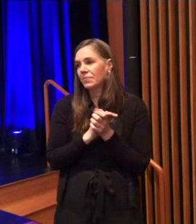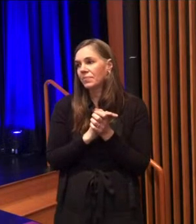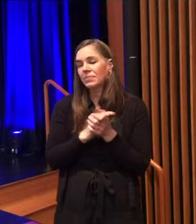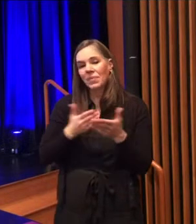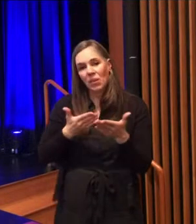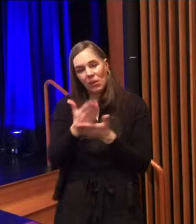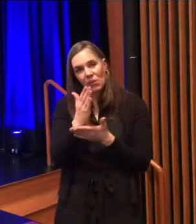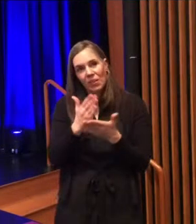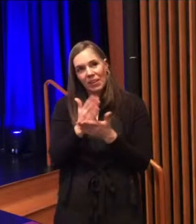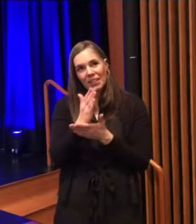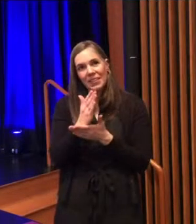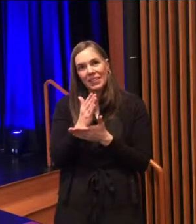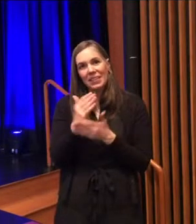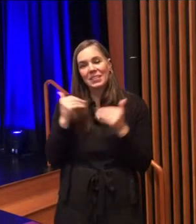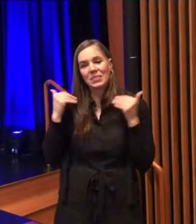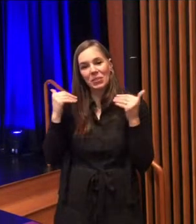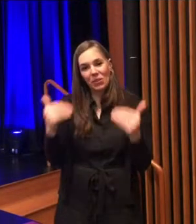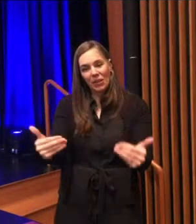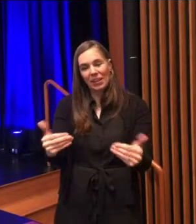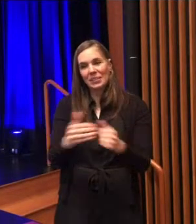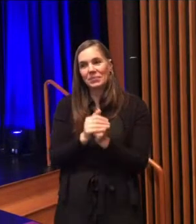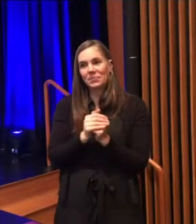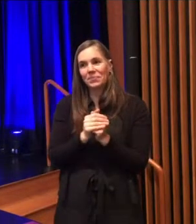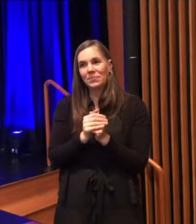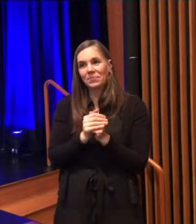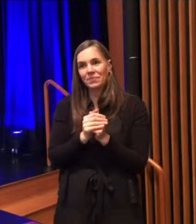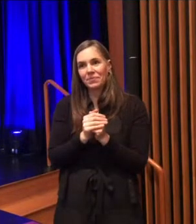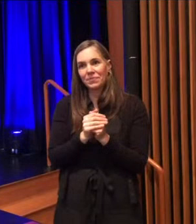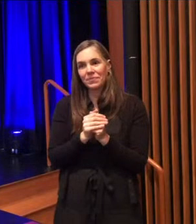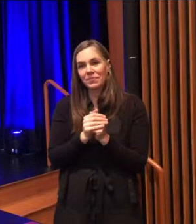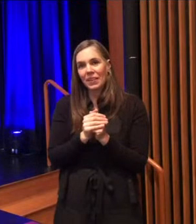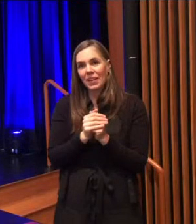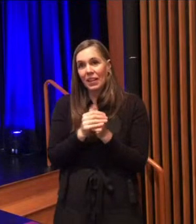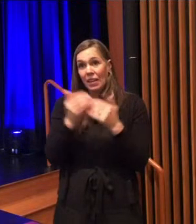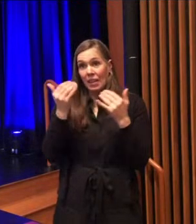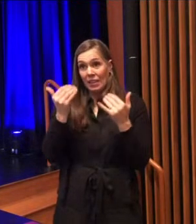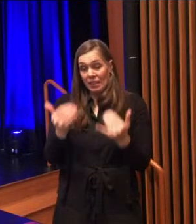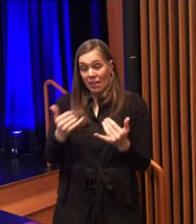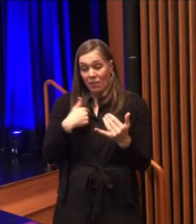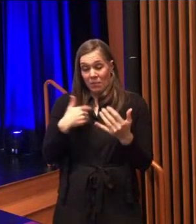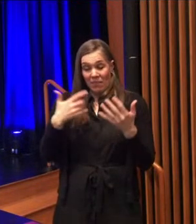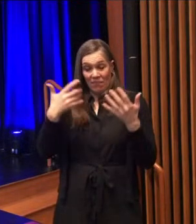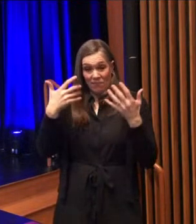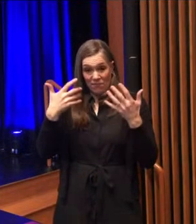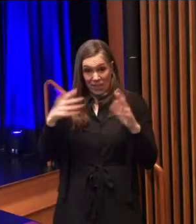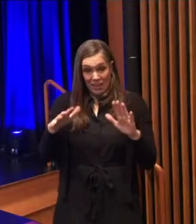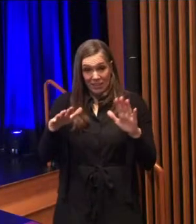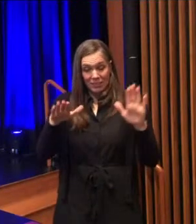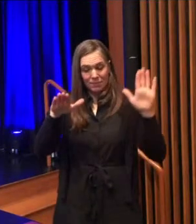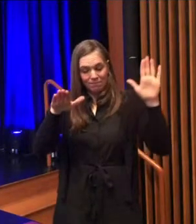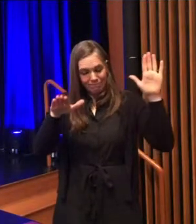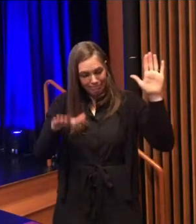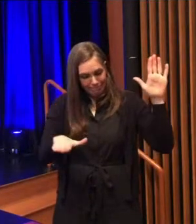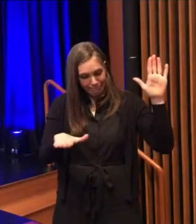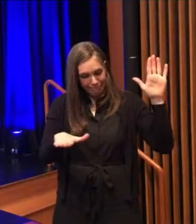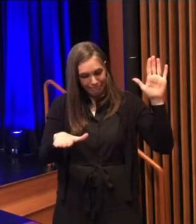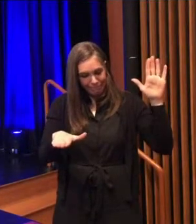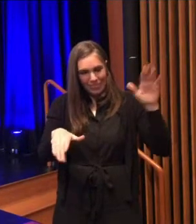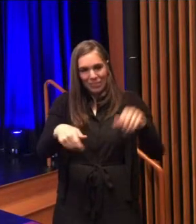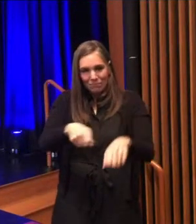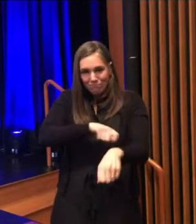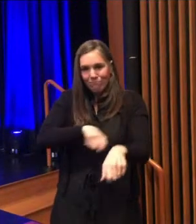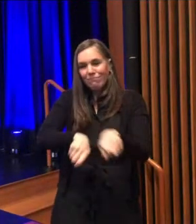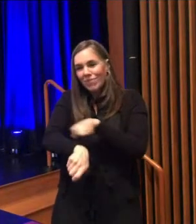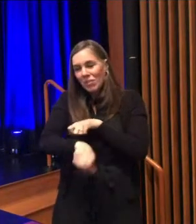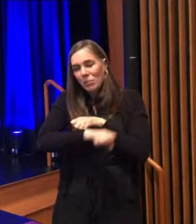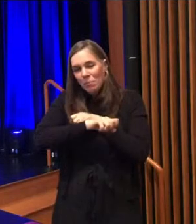all right let's get going uh by finishing this inauguration and getting back to work uh as your public